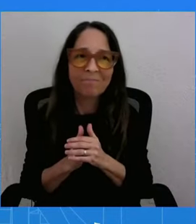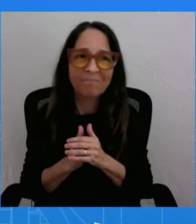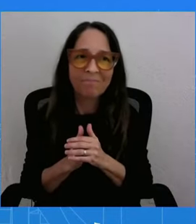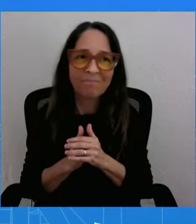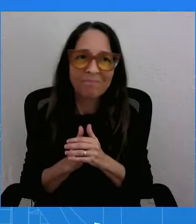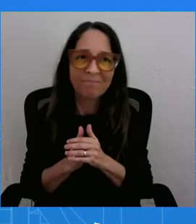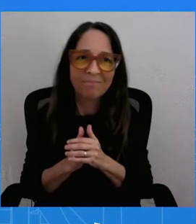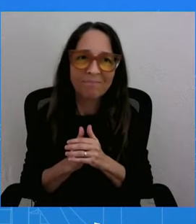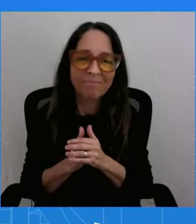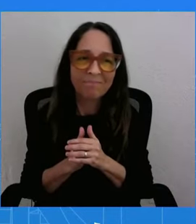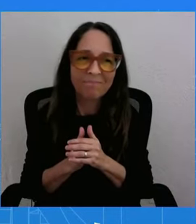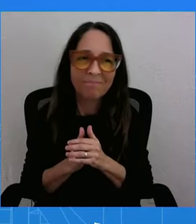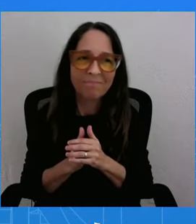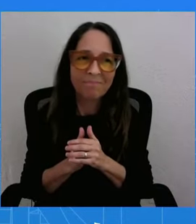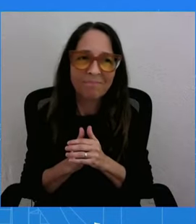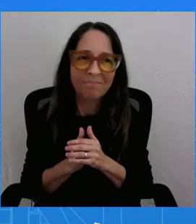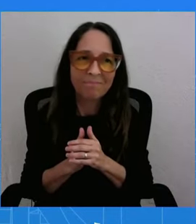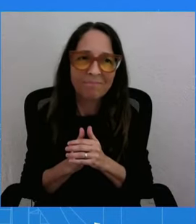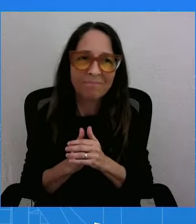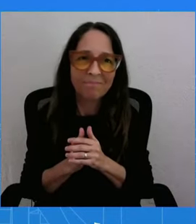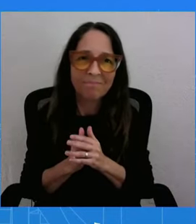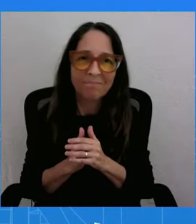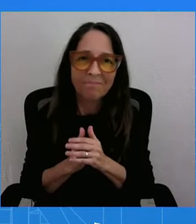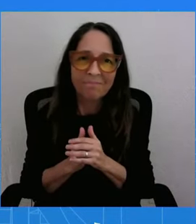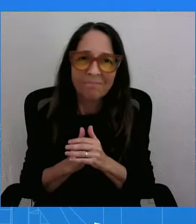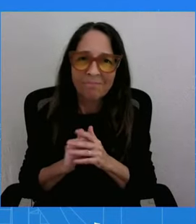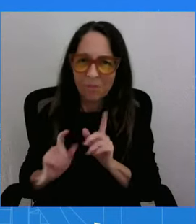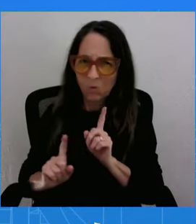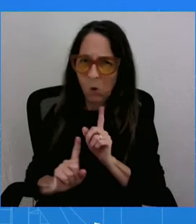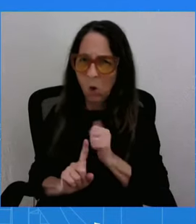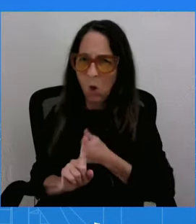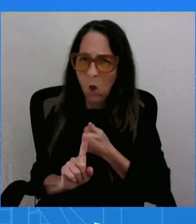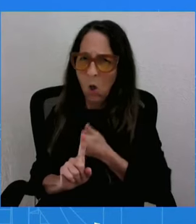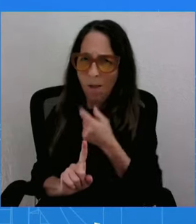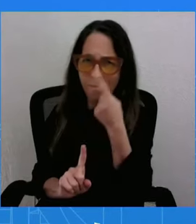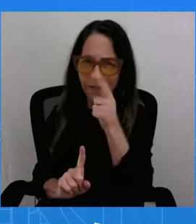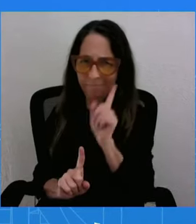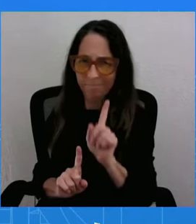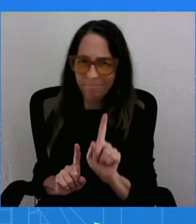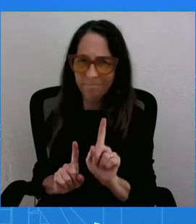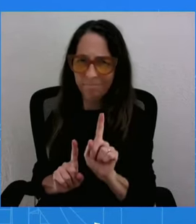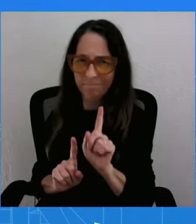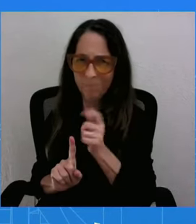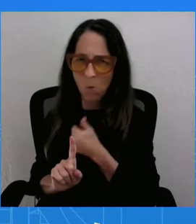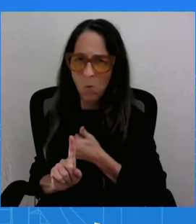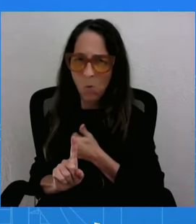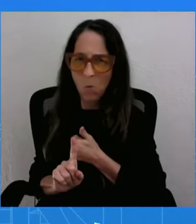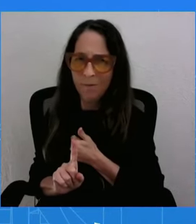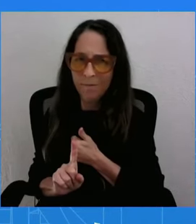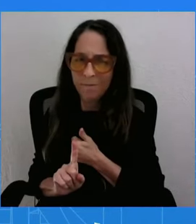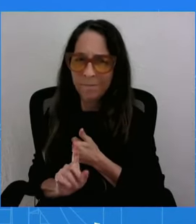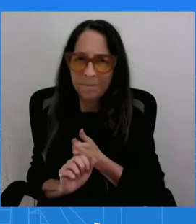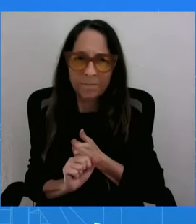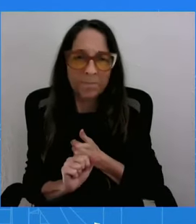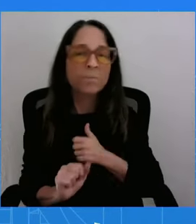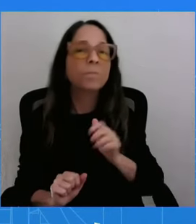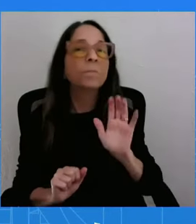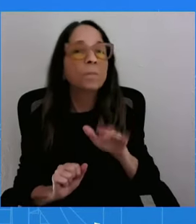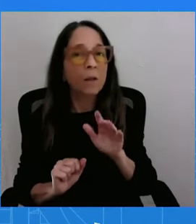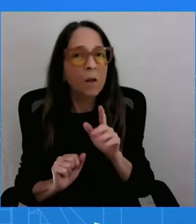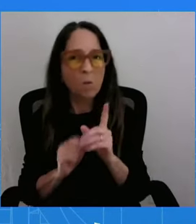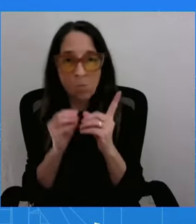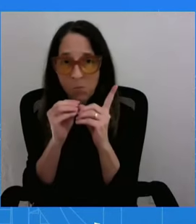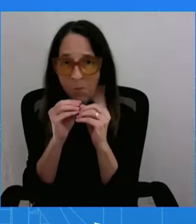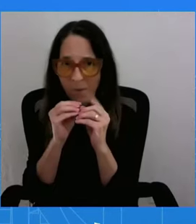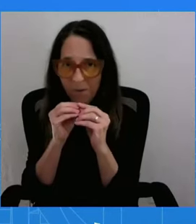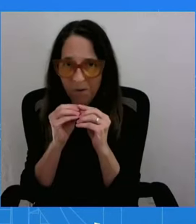Sorry, guys. Have your patience for a second. All right. I do have one more thing before we get going here.